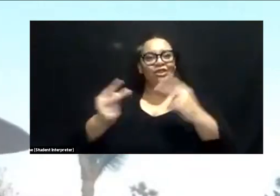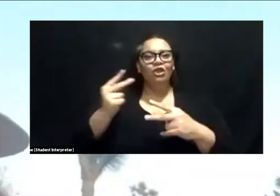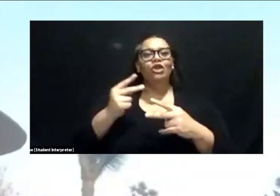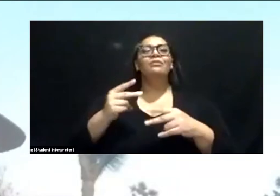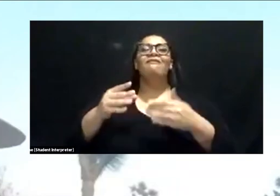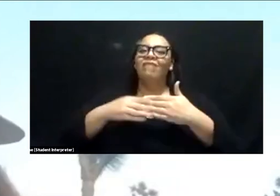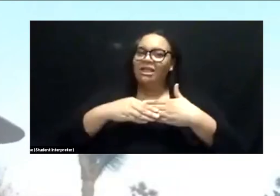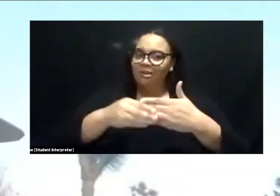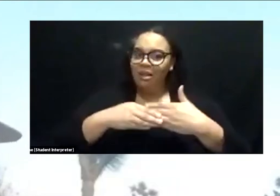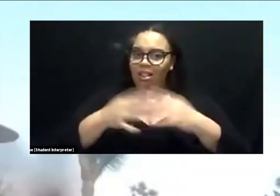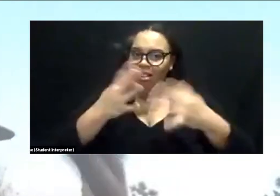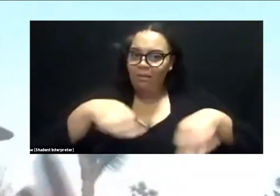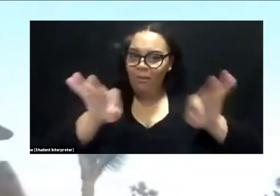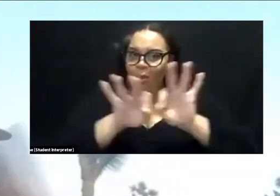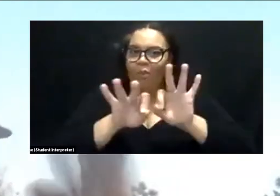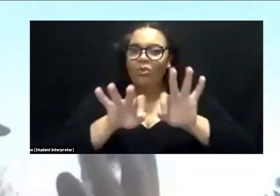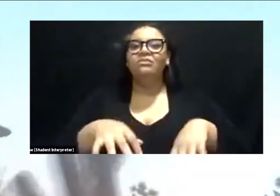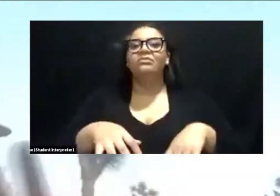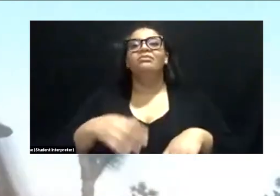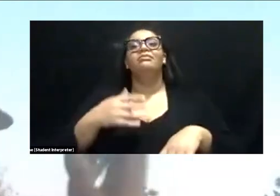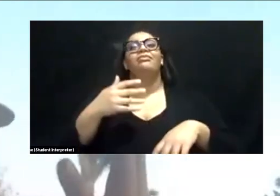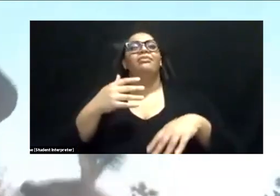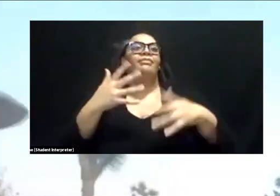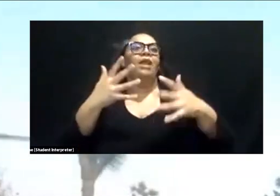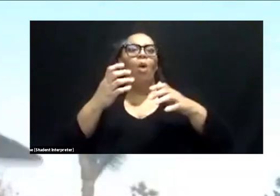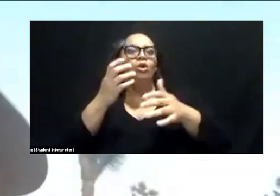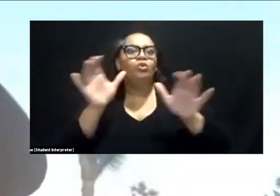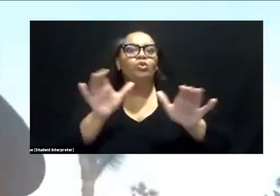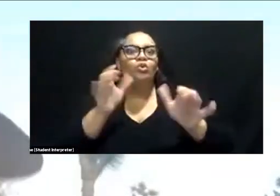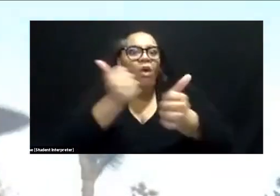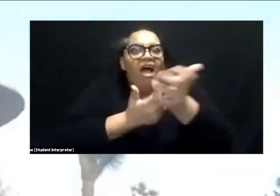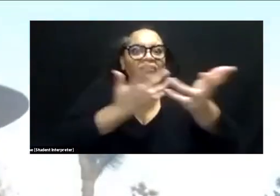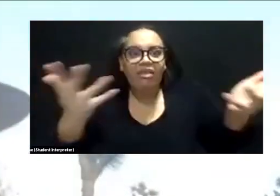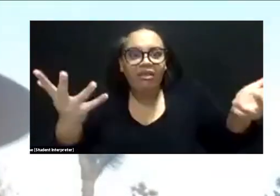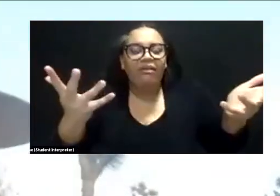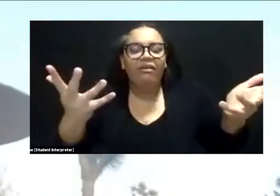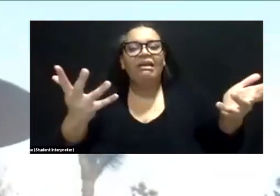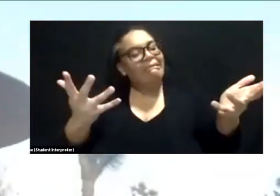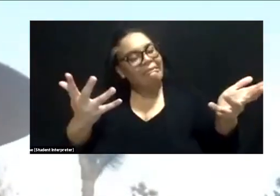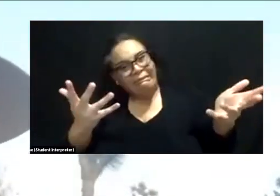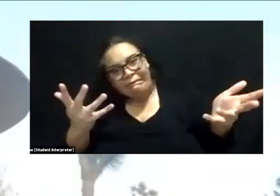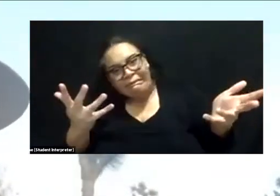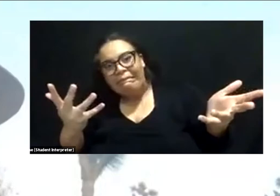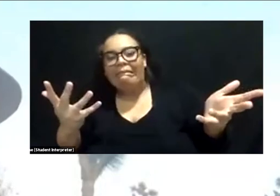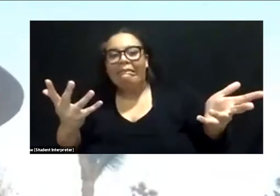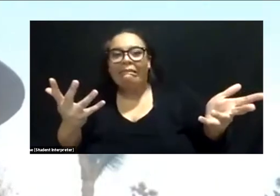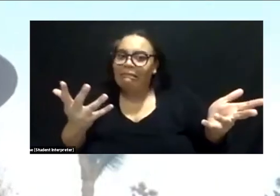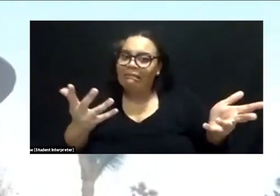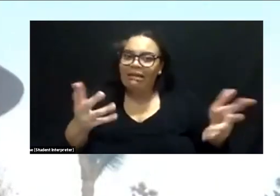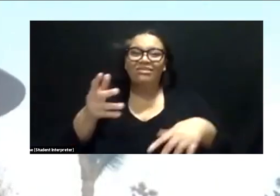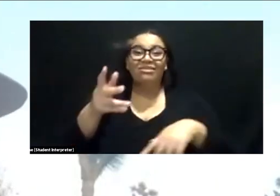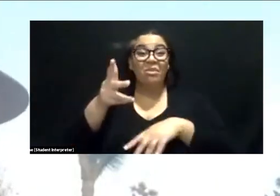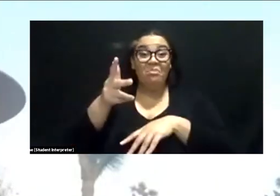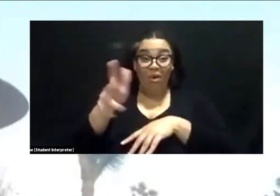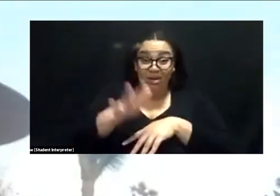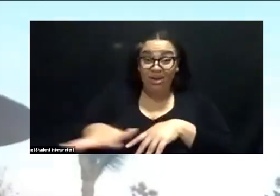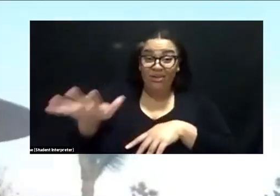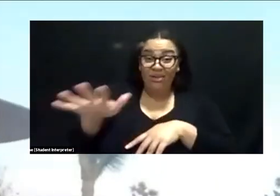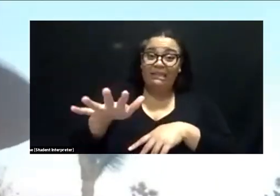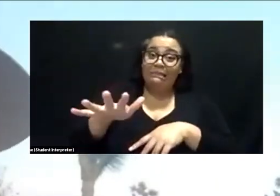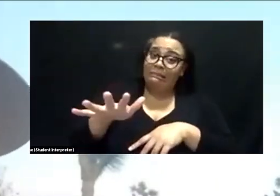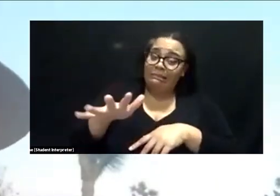come and they want to hike Hidden Valley and Barker Dam and Arch Rock and Keysview. It's likely that the parking areas at those places are going to be